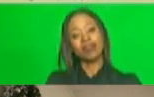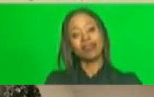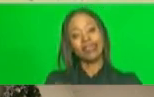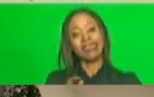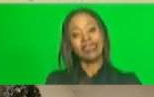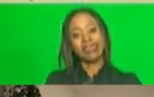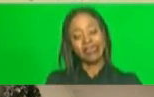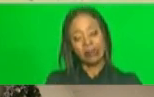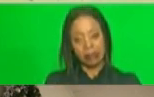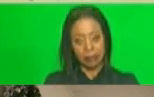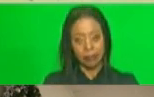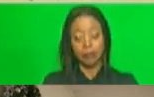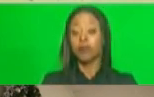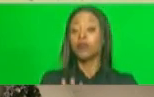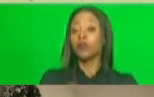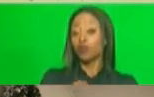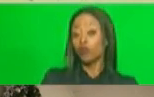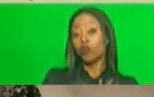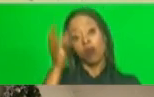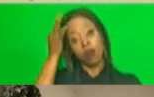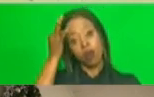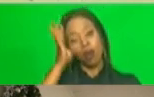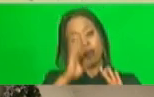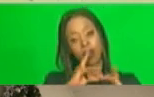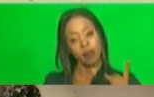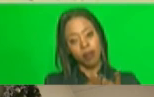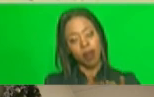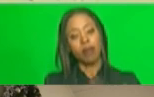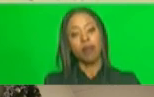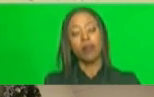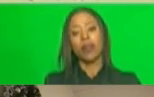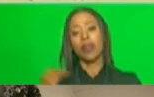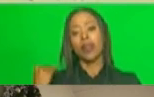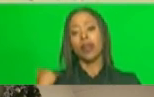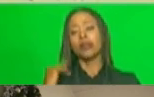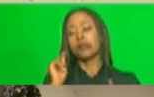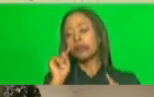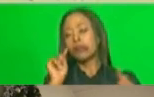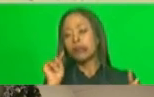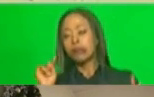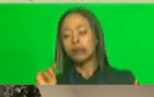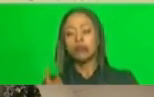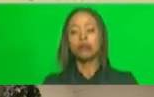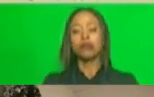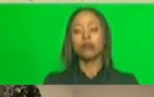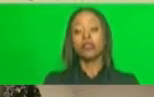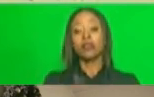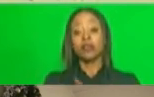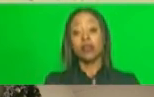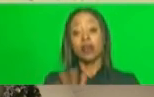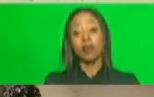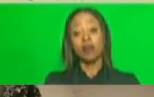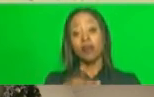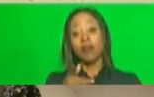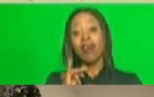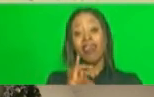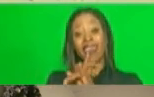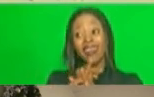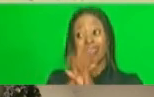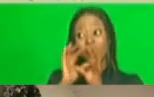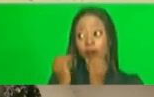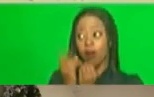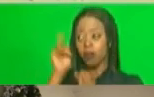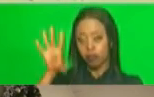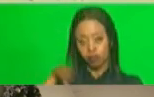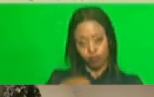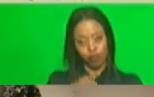It will include government departments and agencies. We will also get industry organisations